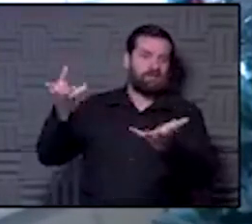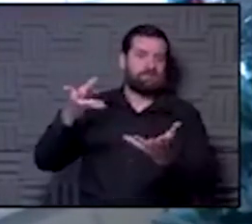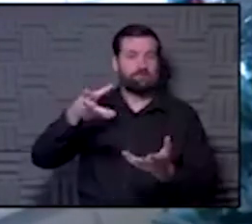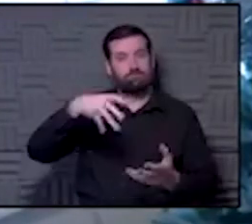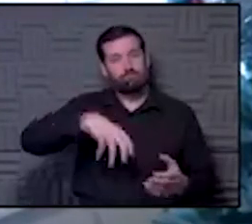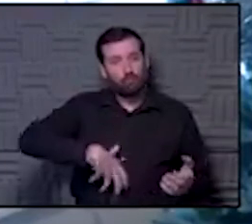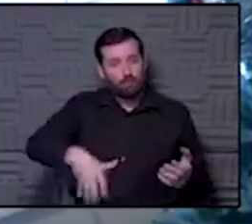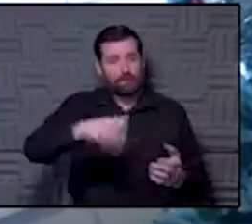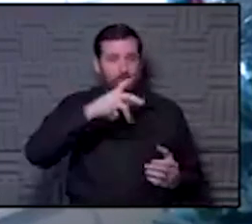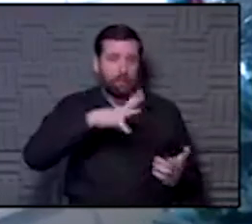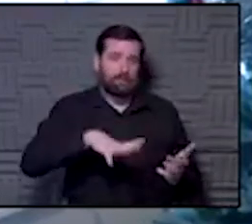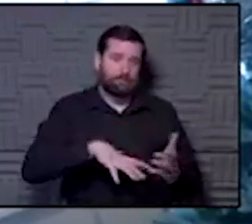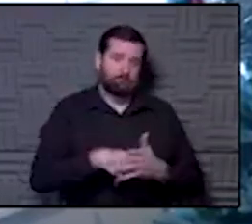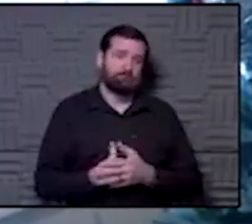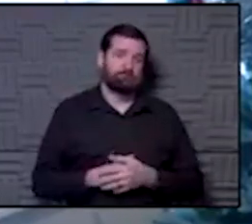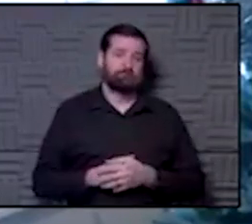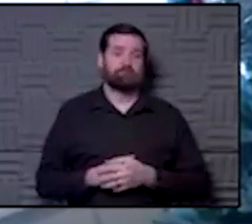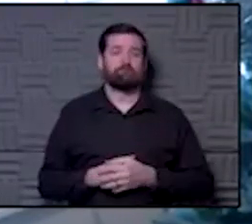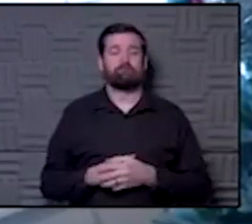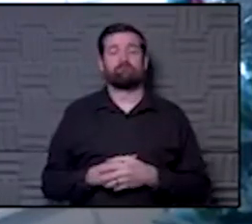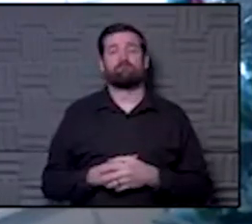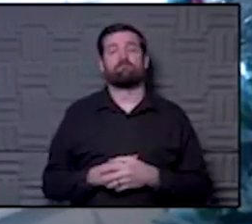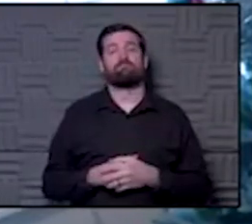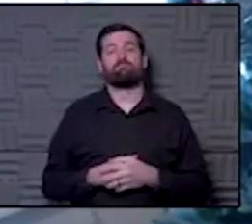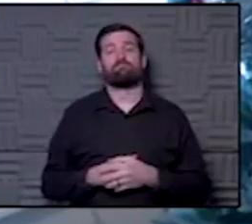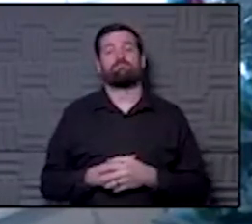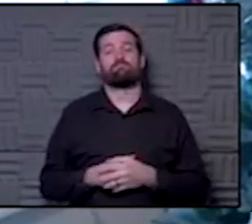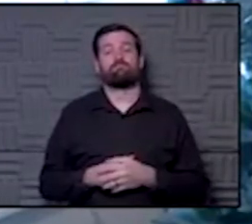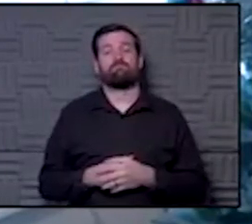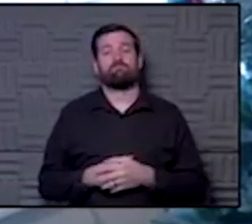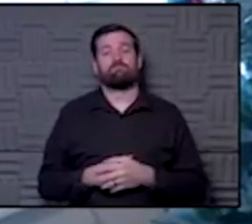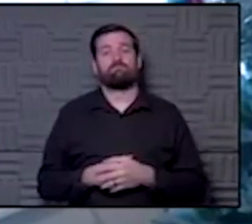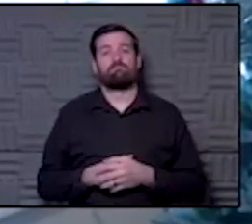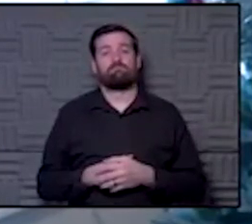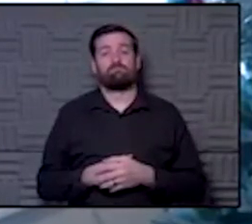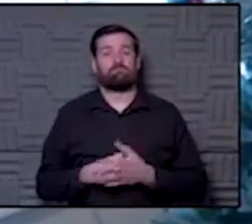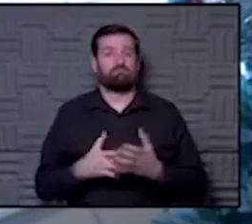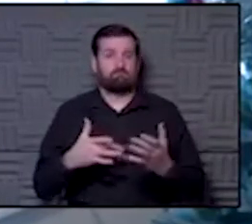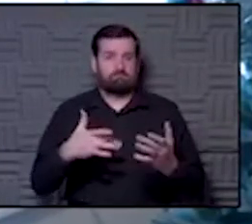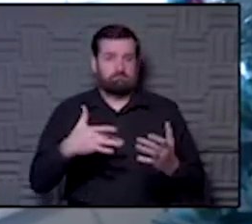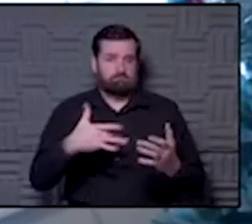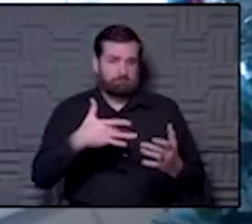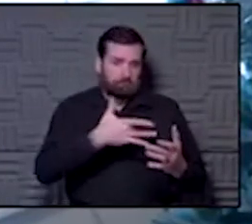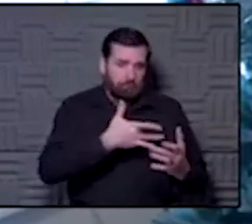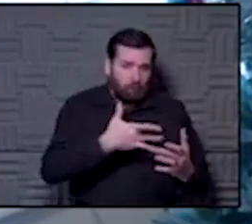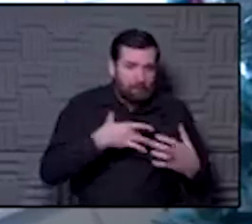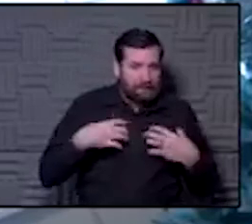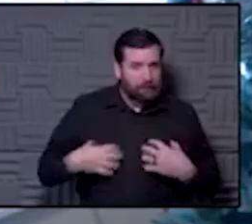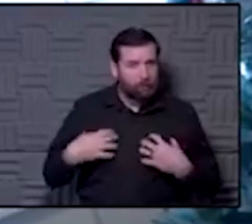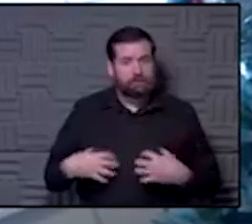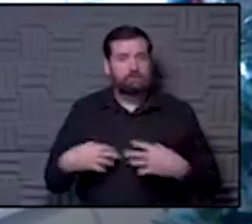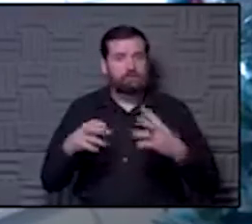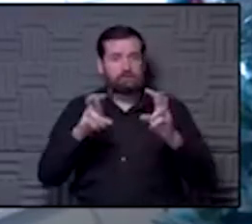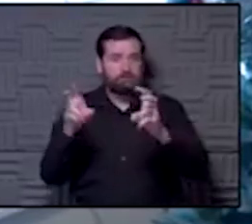women. As far as the risk of pulmonary complications in pregnancy, we know with